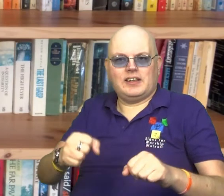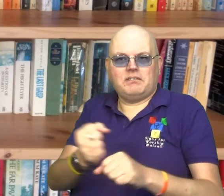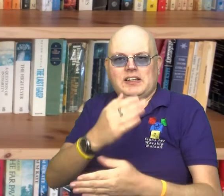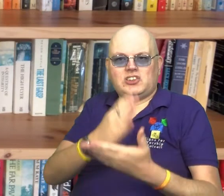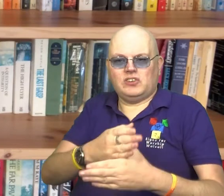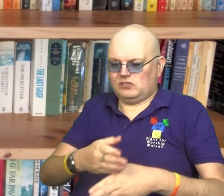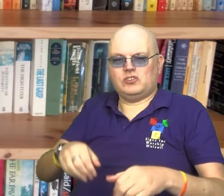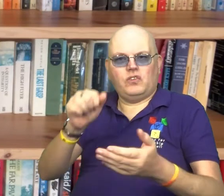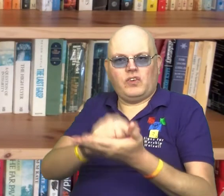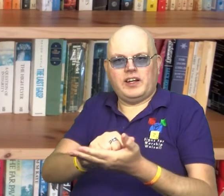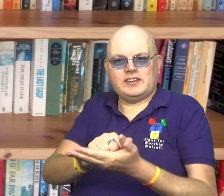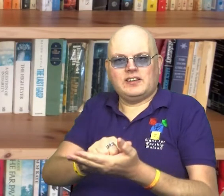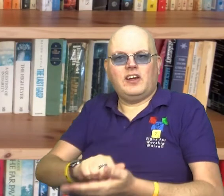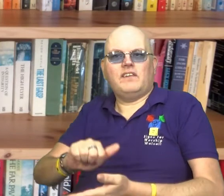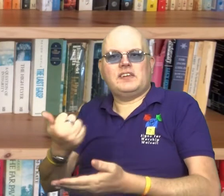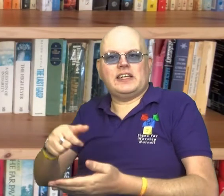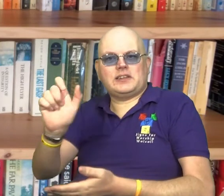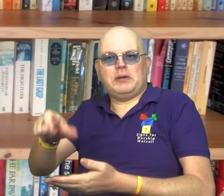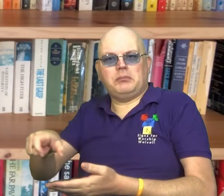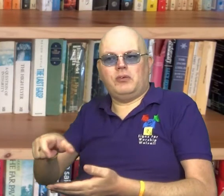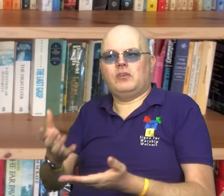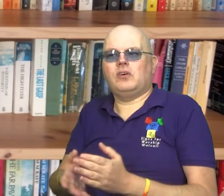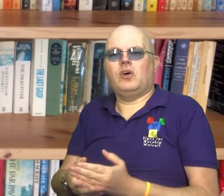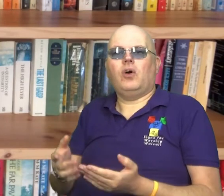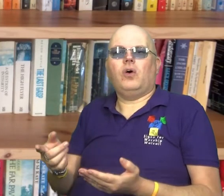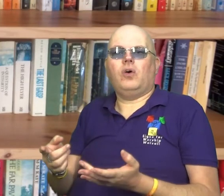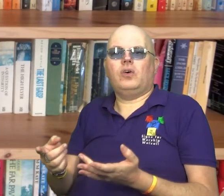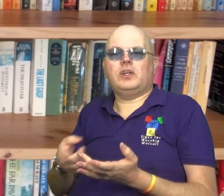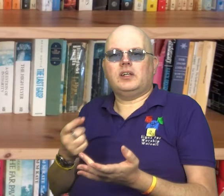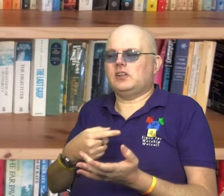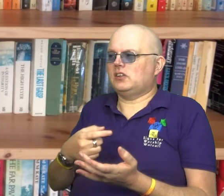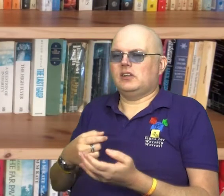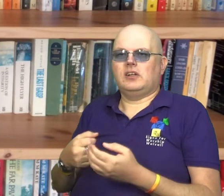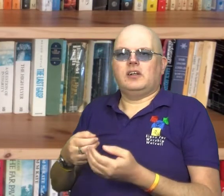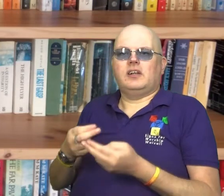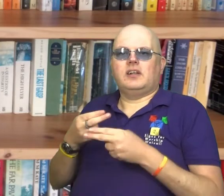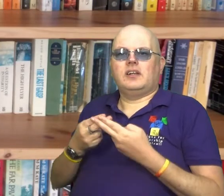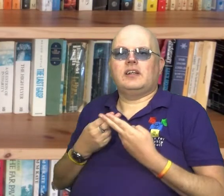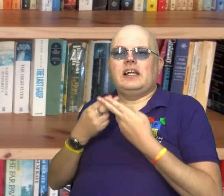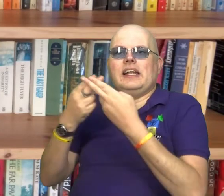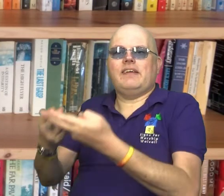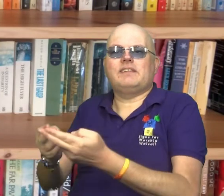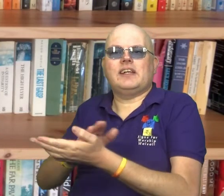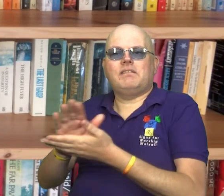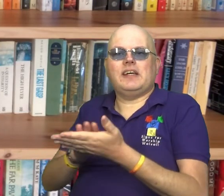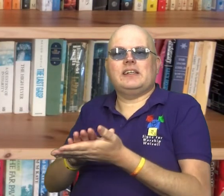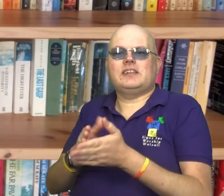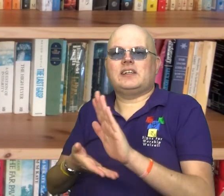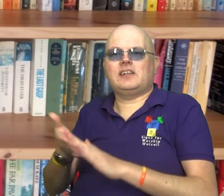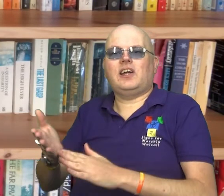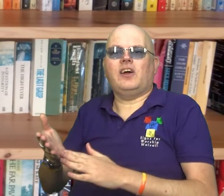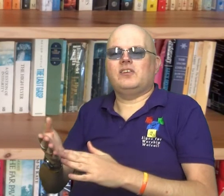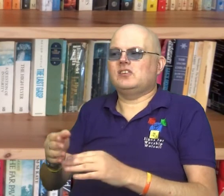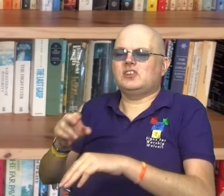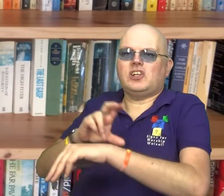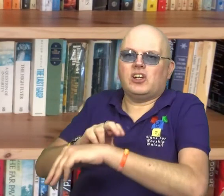ready for the next people to use the building. Or like the people who give lifts to others, to enable them to get to the